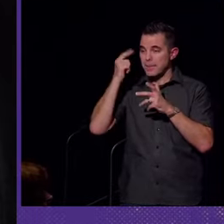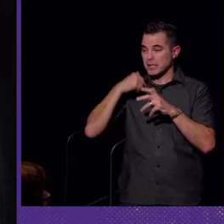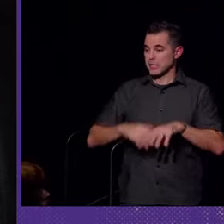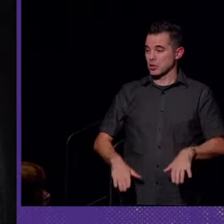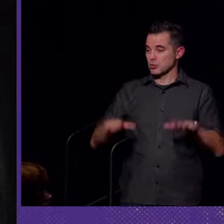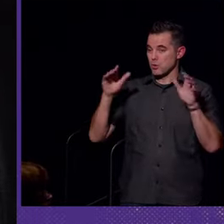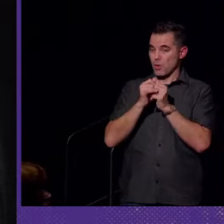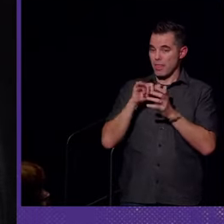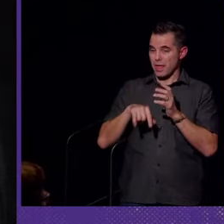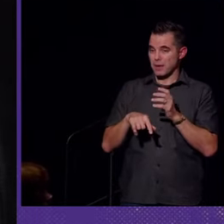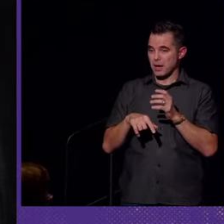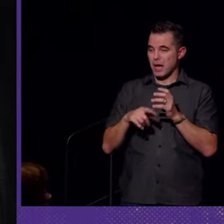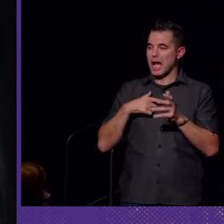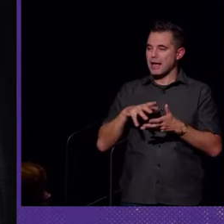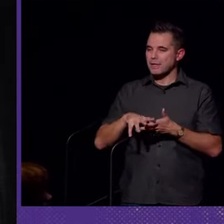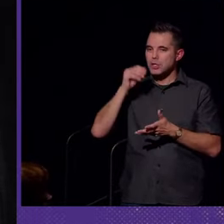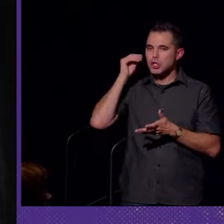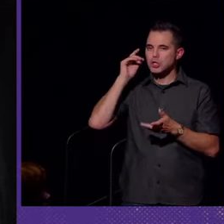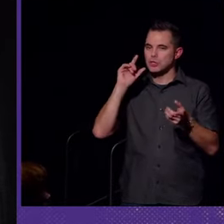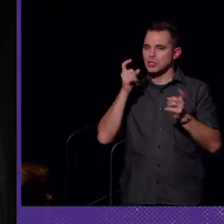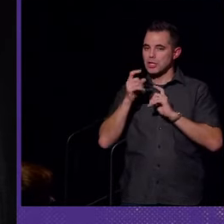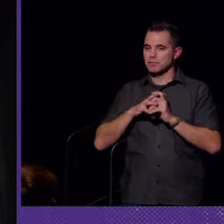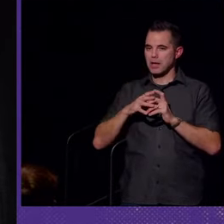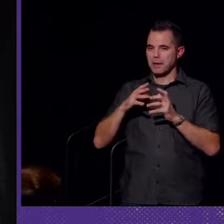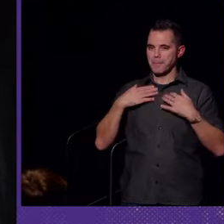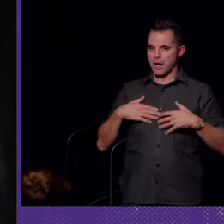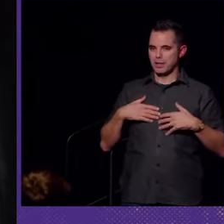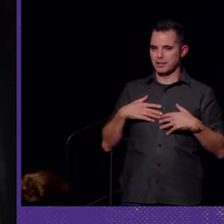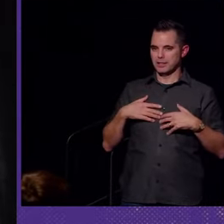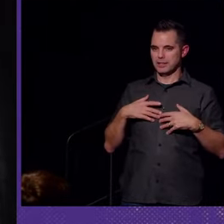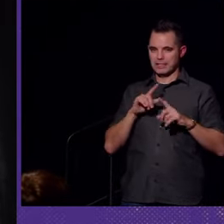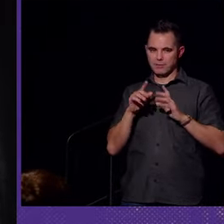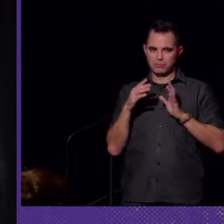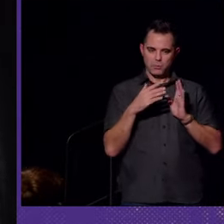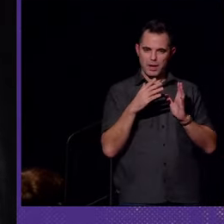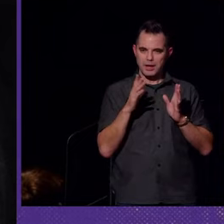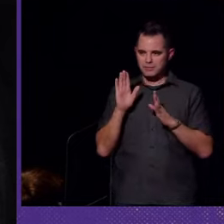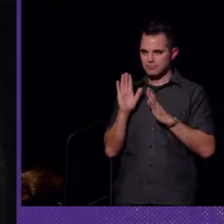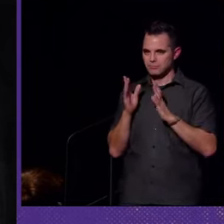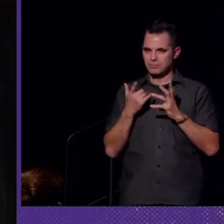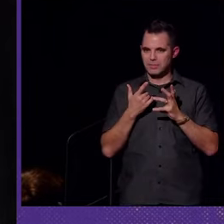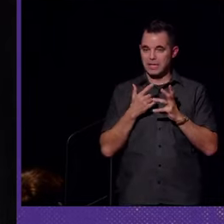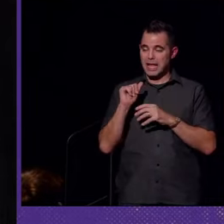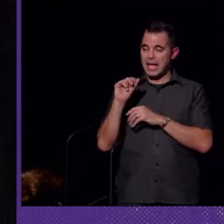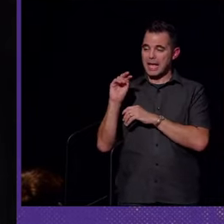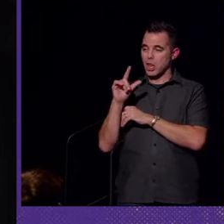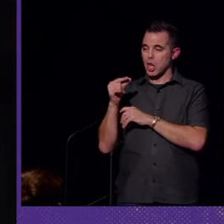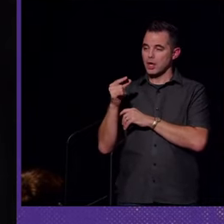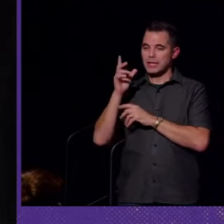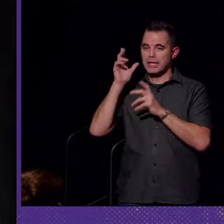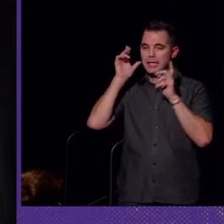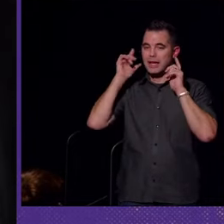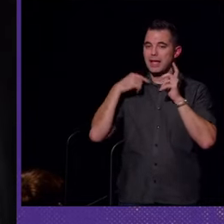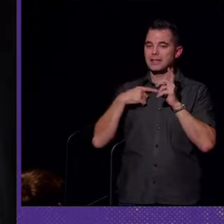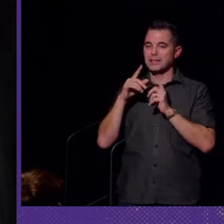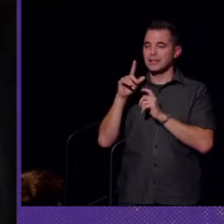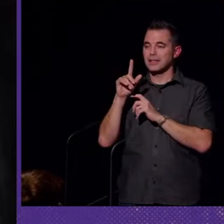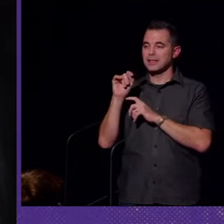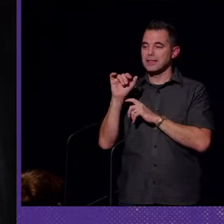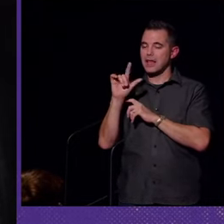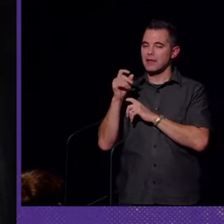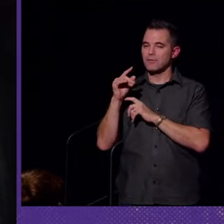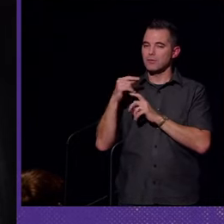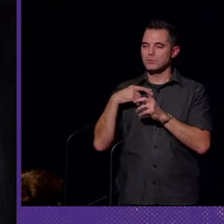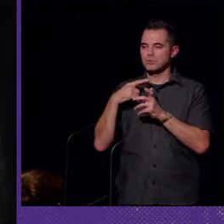grew up with them, I have learned to adjust my body to different ways. And the analog hearing aids also had a telecoil switch, which